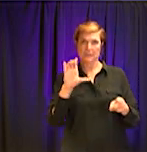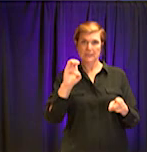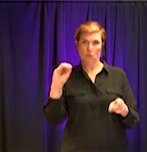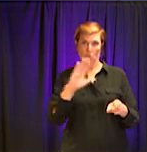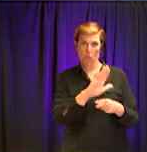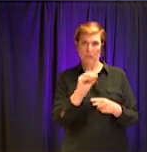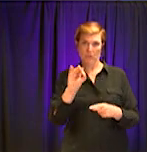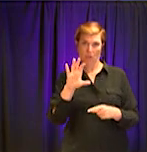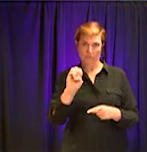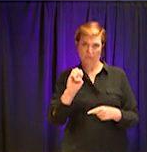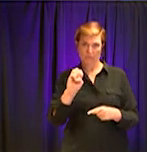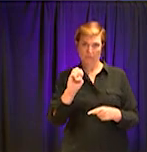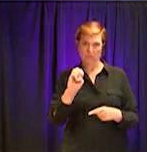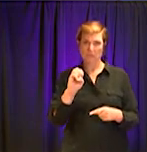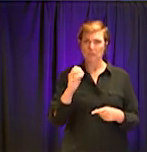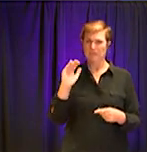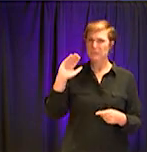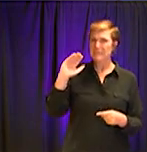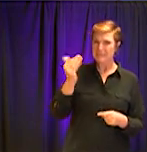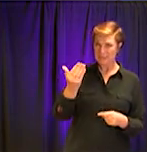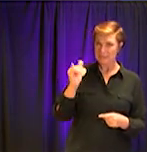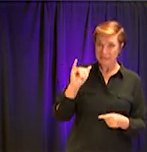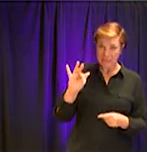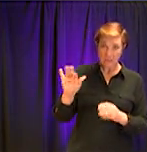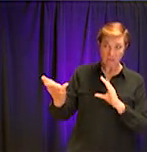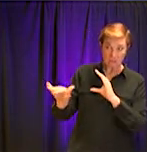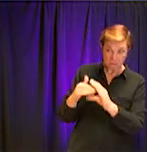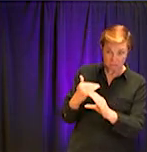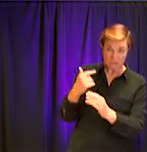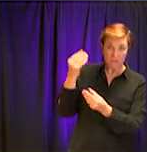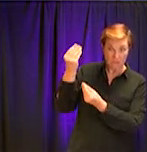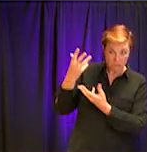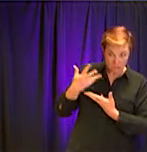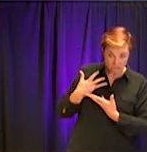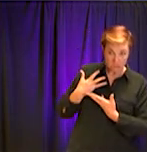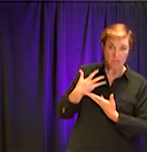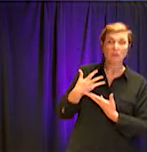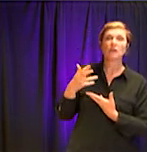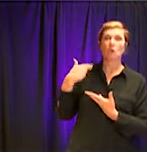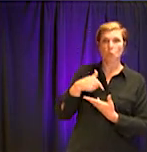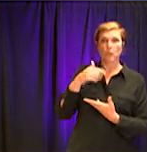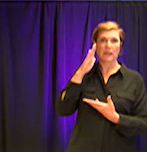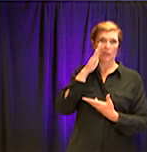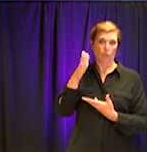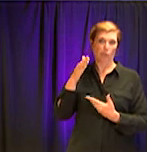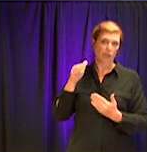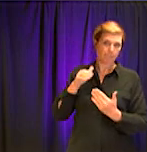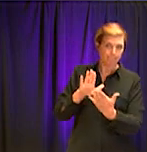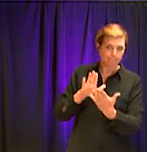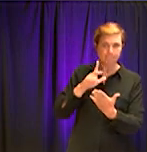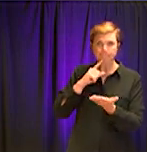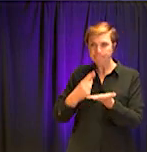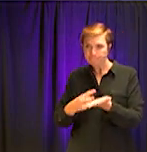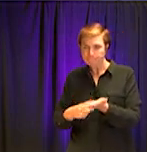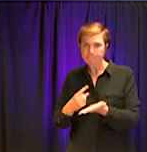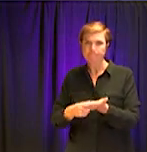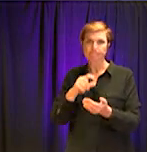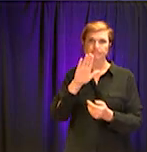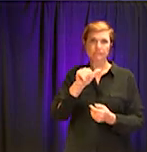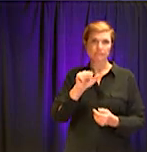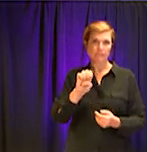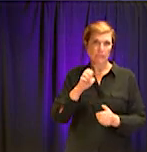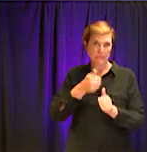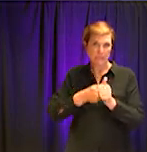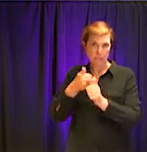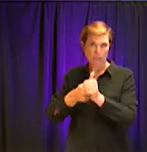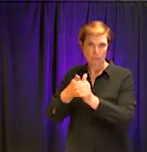will handle those as we get notified about those kinds of things, whether or not we can talk to various